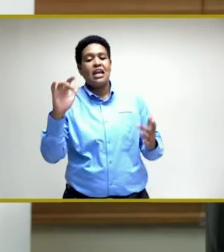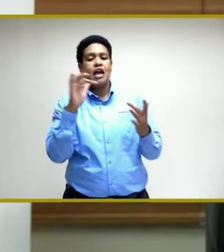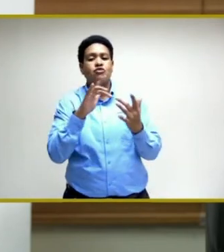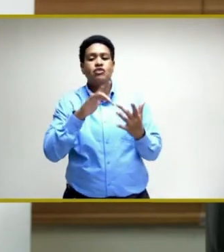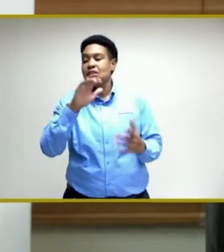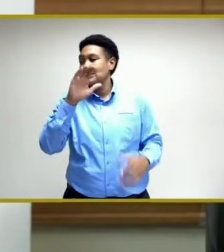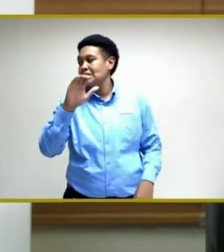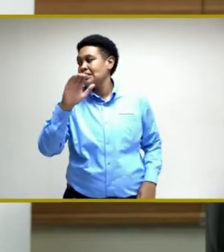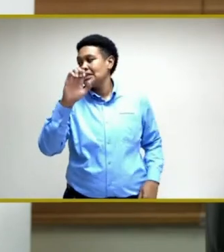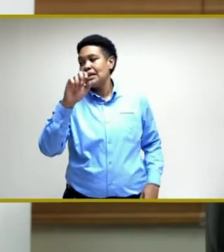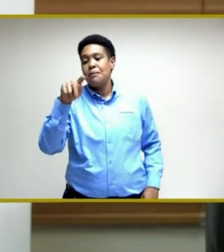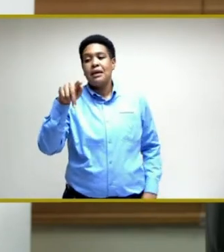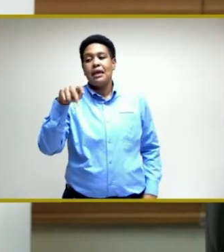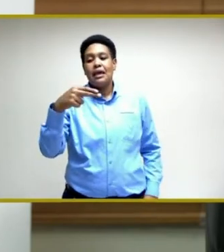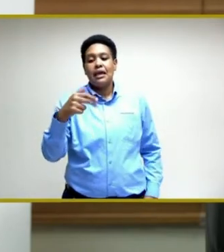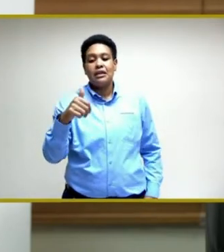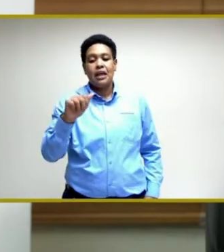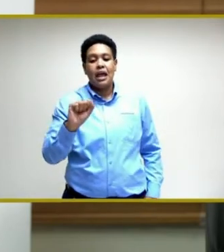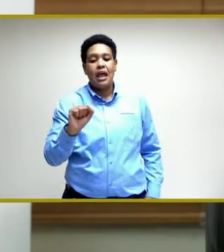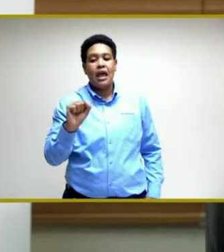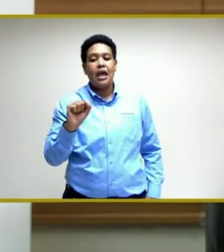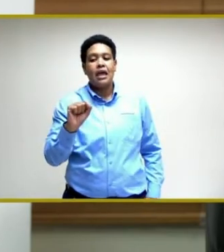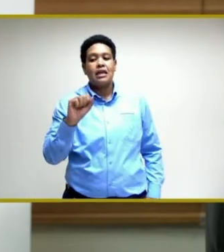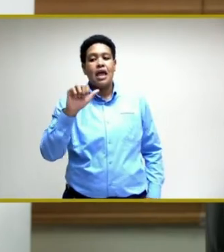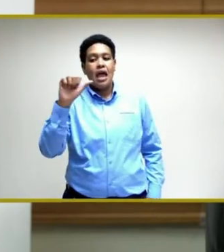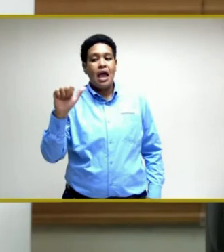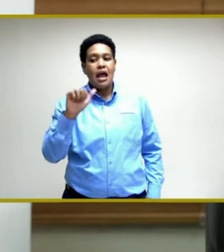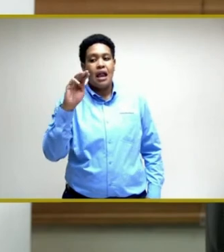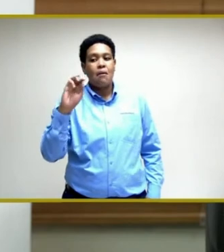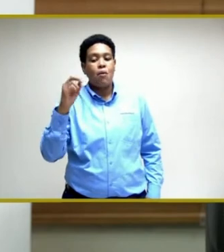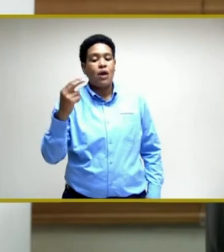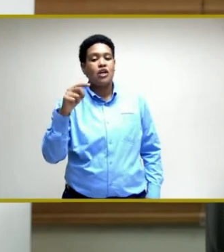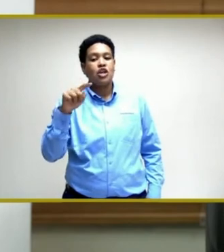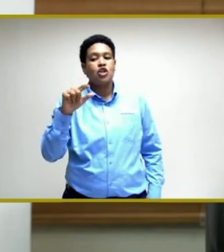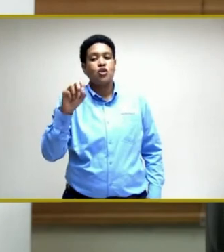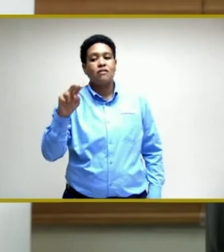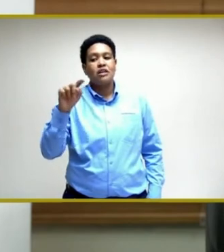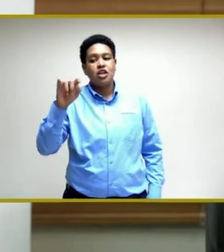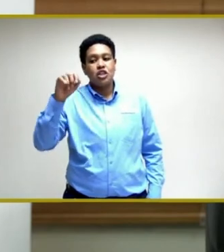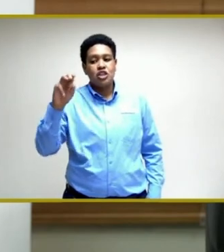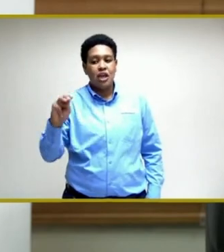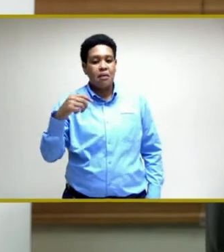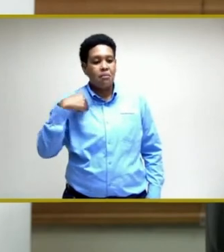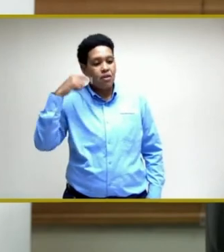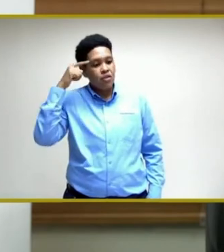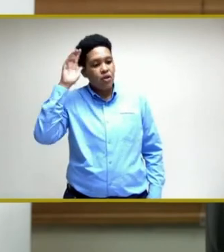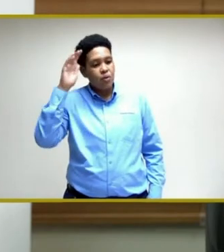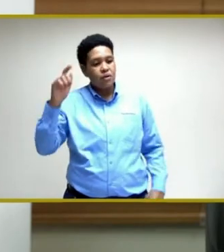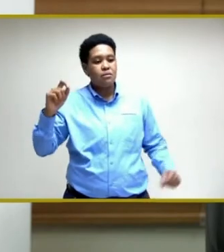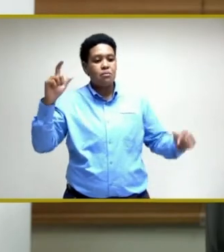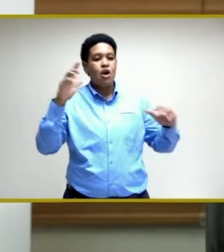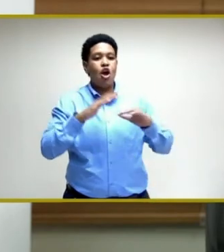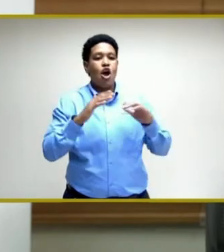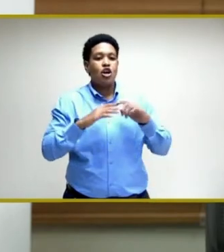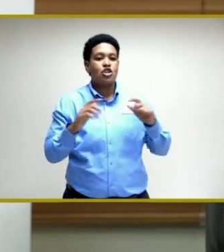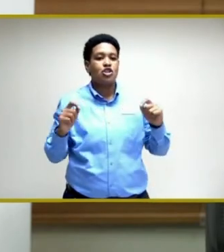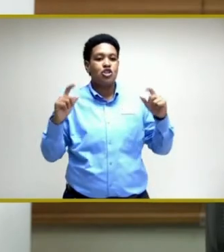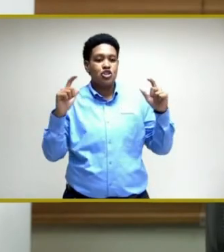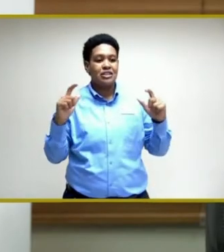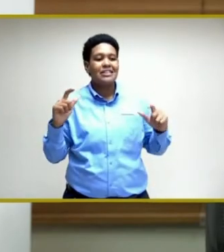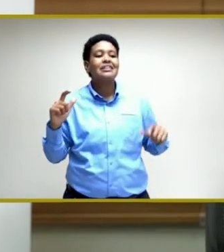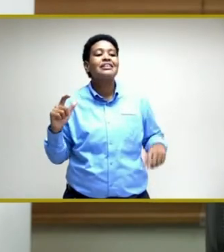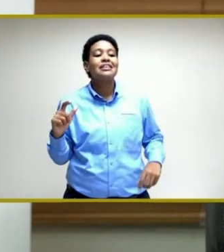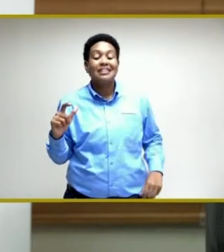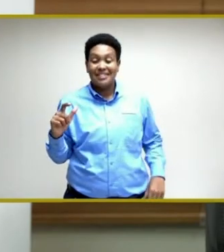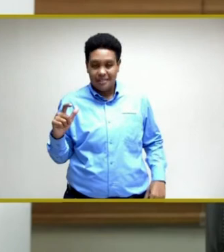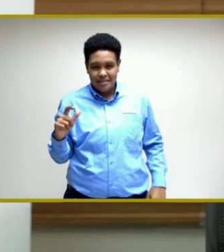cephasc at moh.gov.jm. Stephen, I thought you would have that on the screen. In any event, you